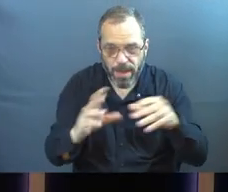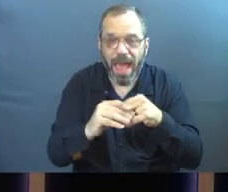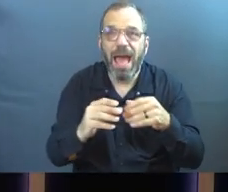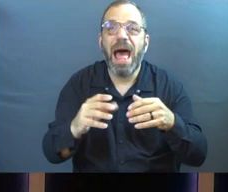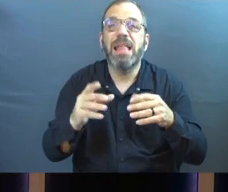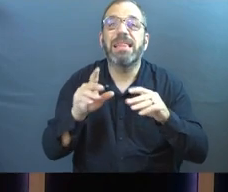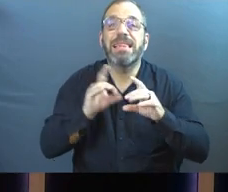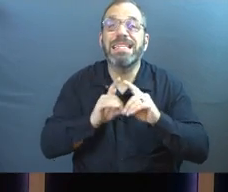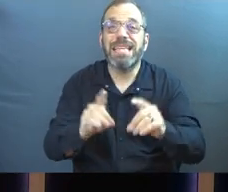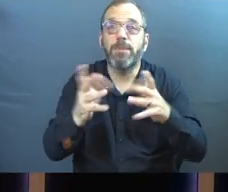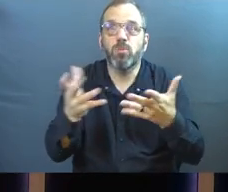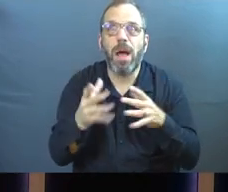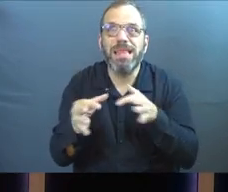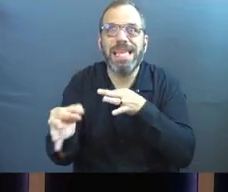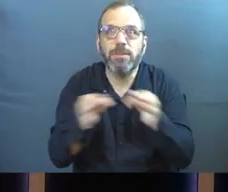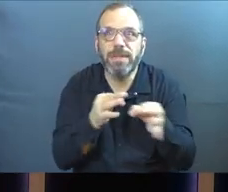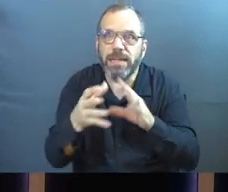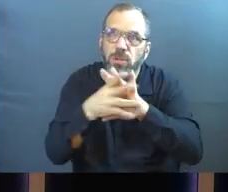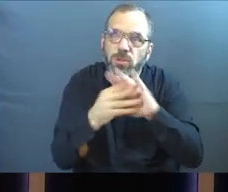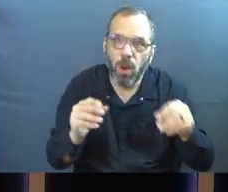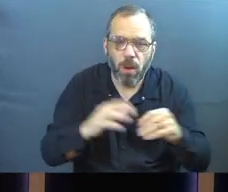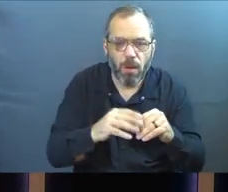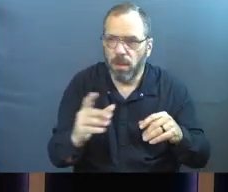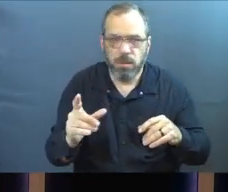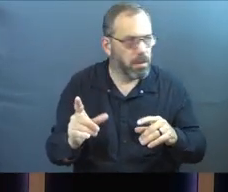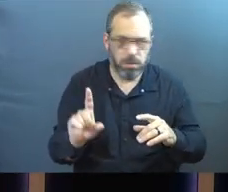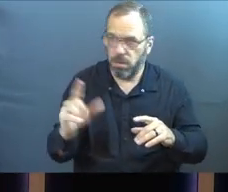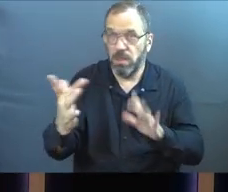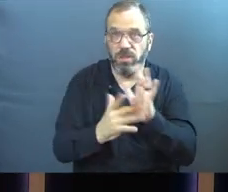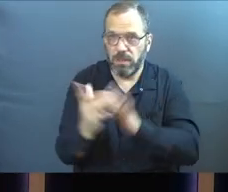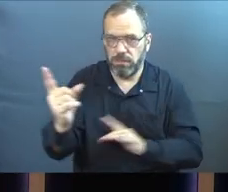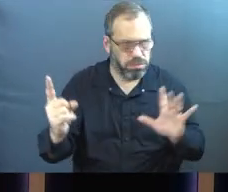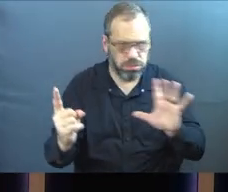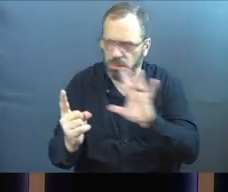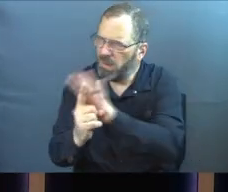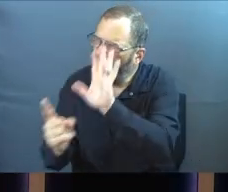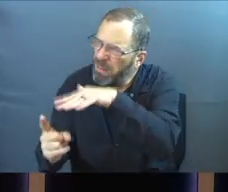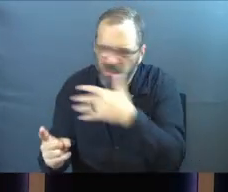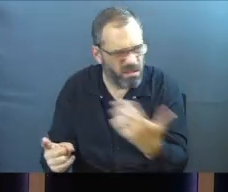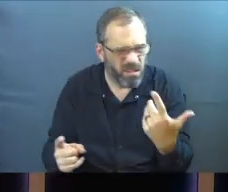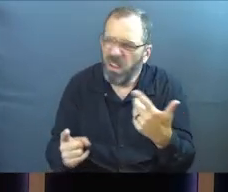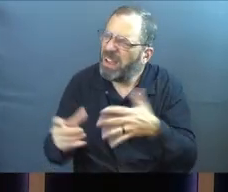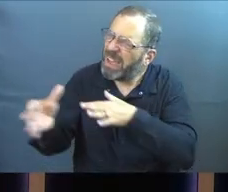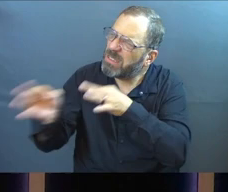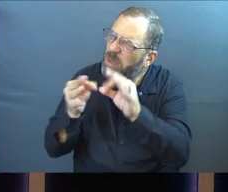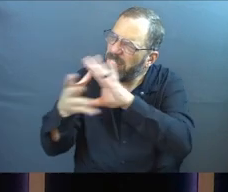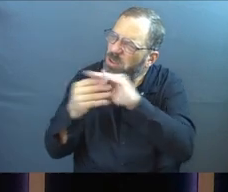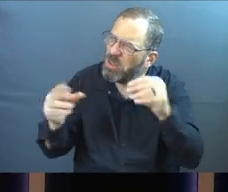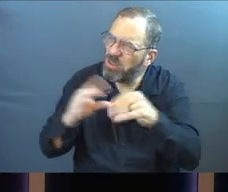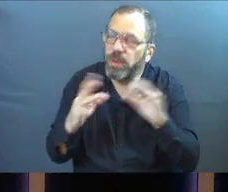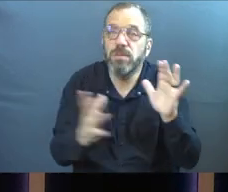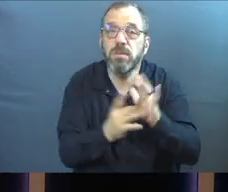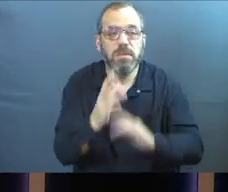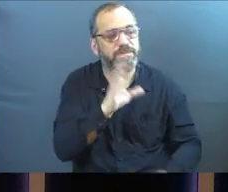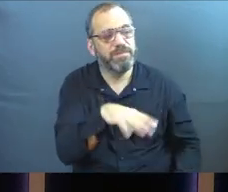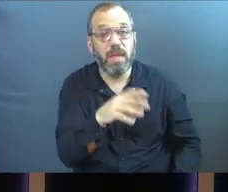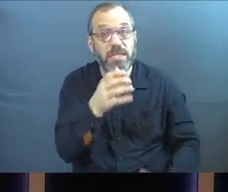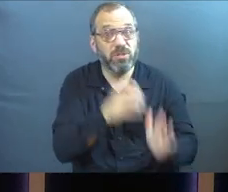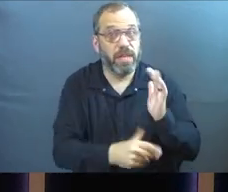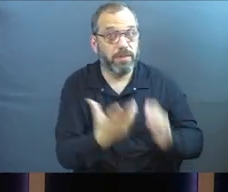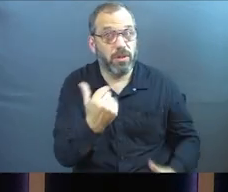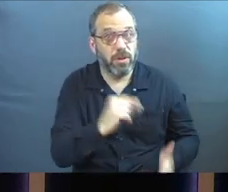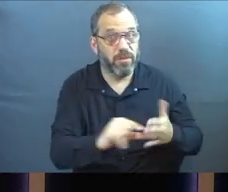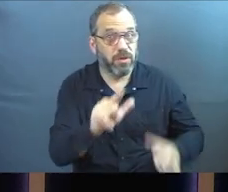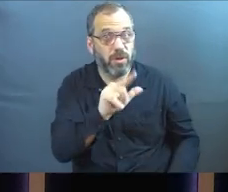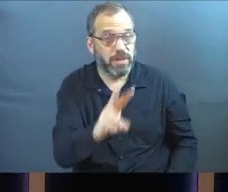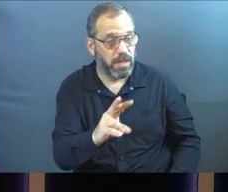wanted the explanation. Do you remember that? So they go to Jesus privately and they go into a house and they say, Jesus, would you explain it? Here's what he says. Chapter 13,